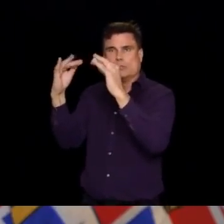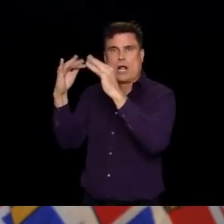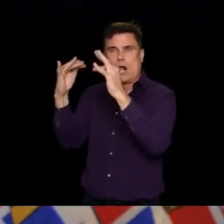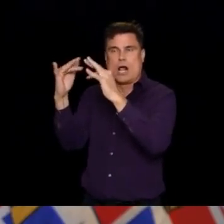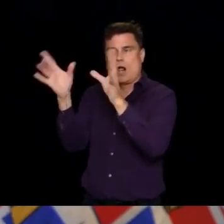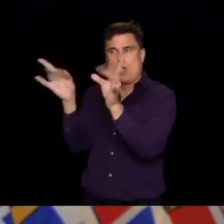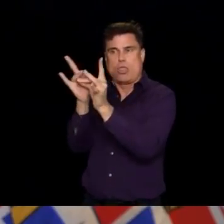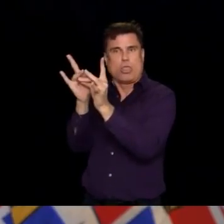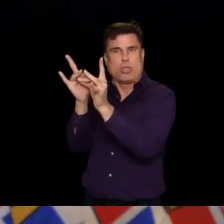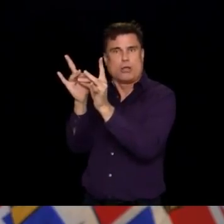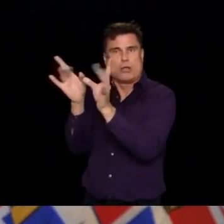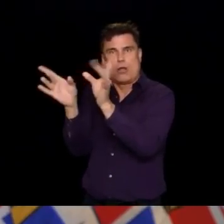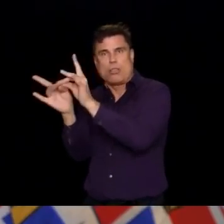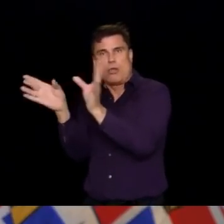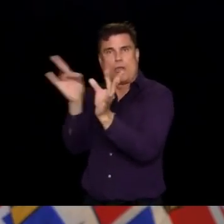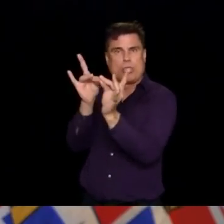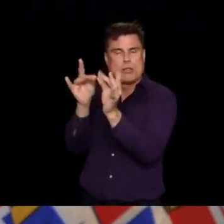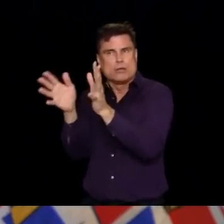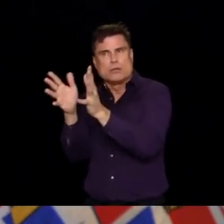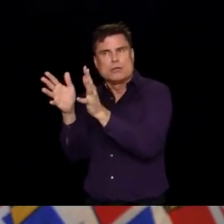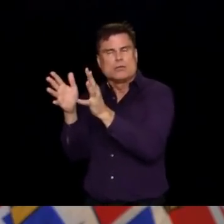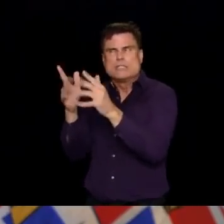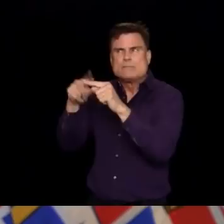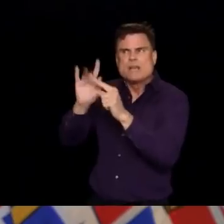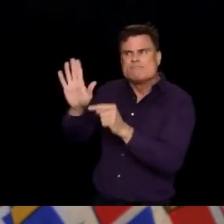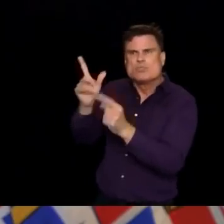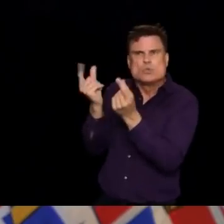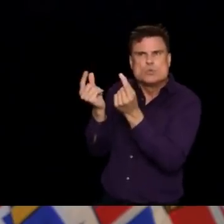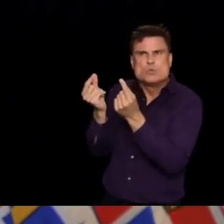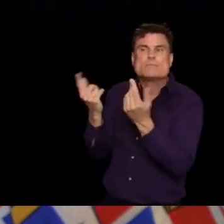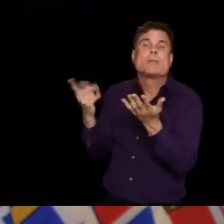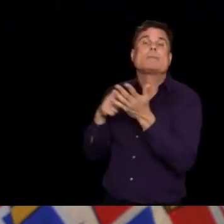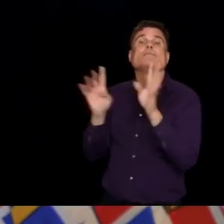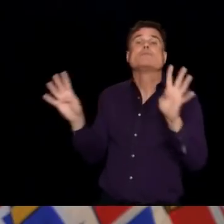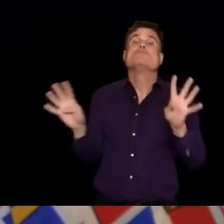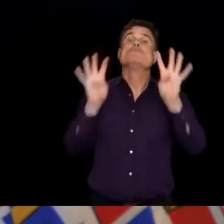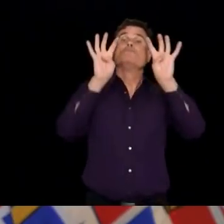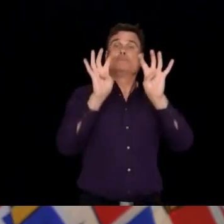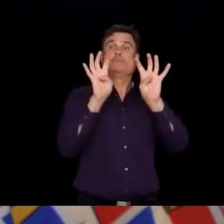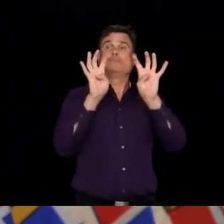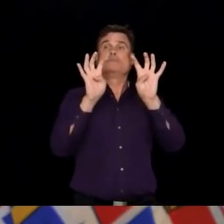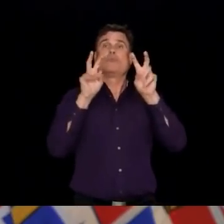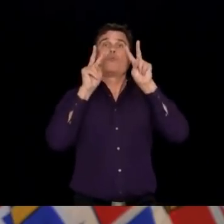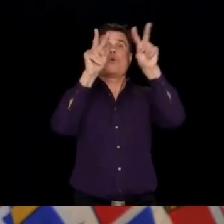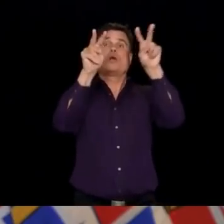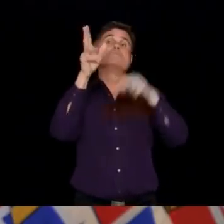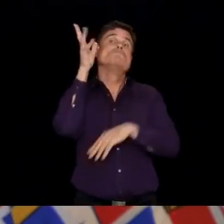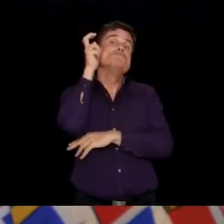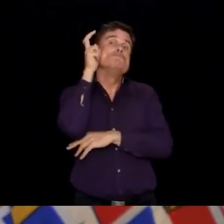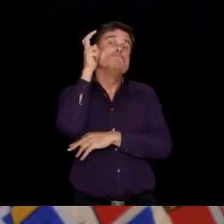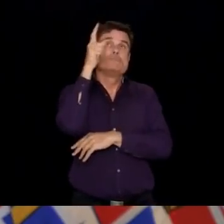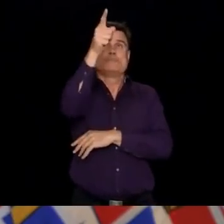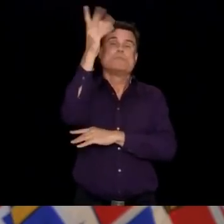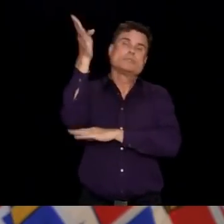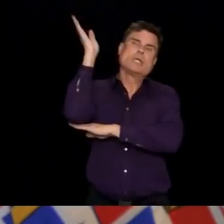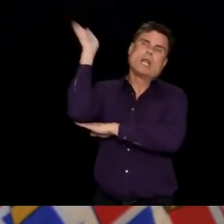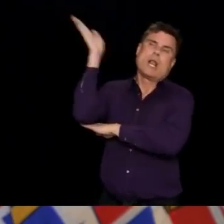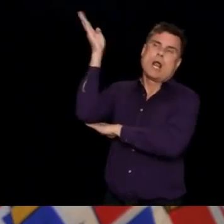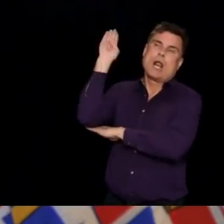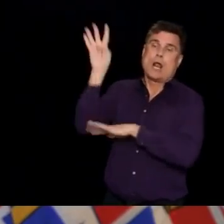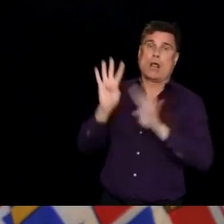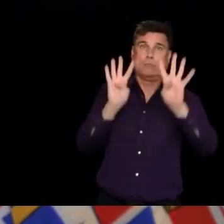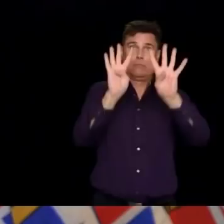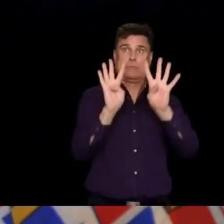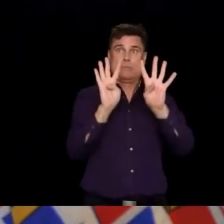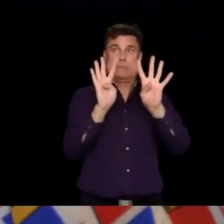you're making a lot of noise and partying or whether you're just quietly listening to someone give a speech? Absolutely. And we've said